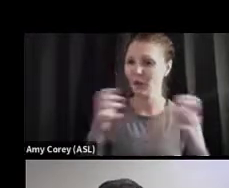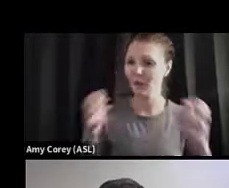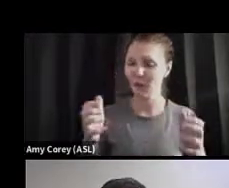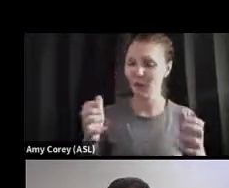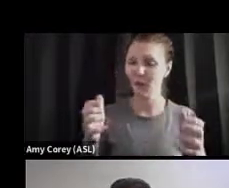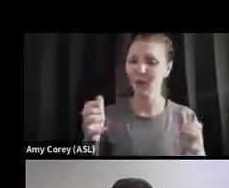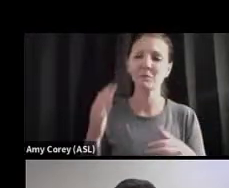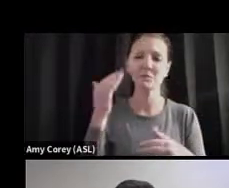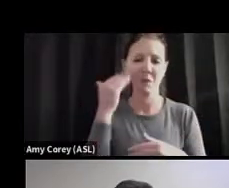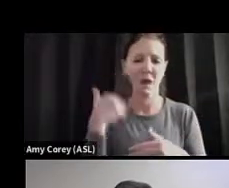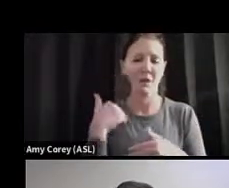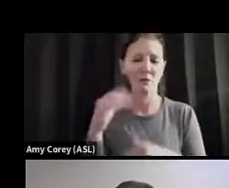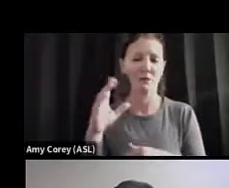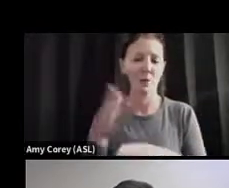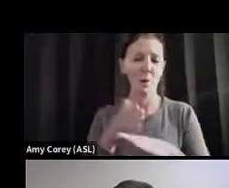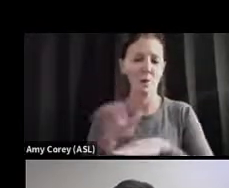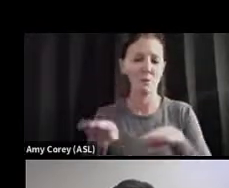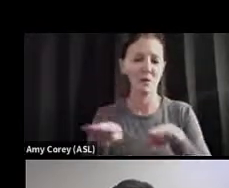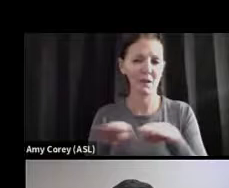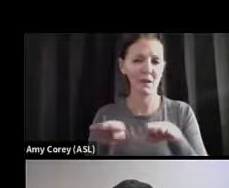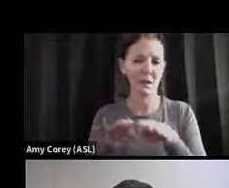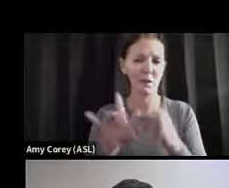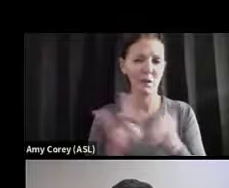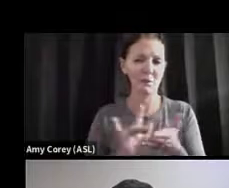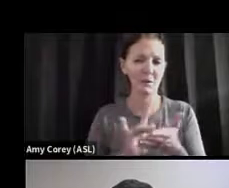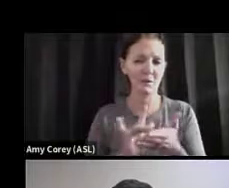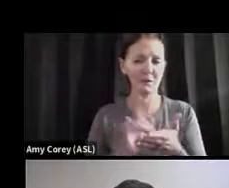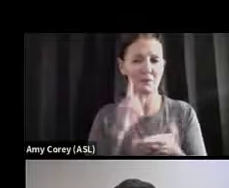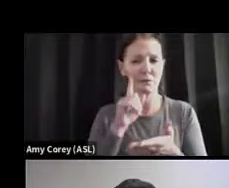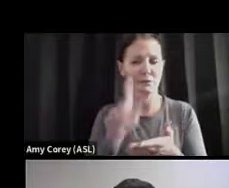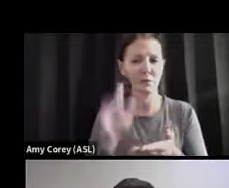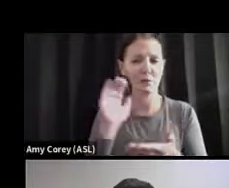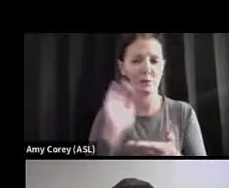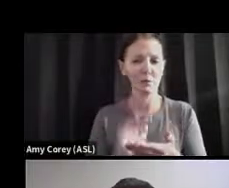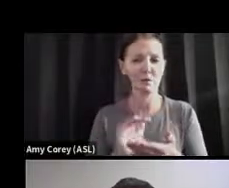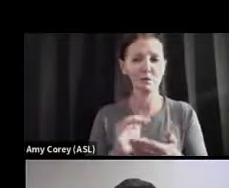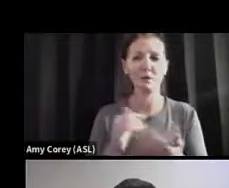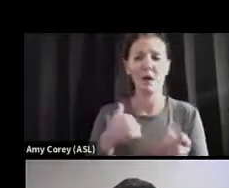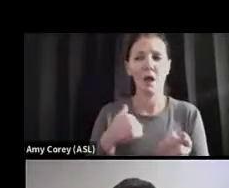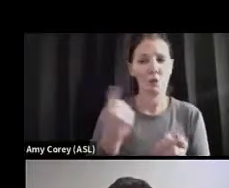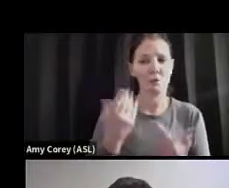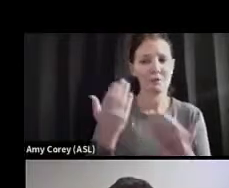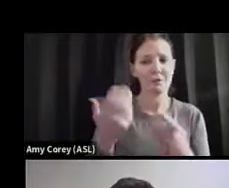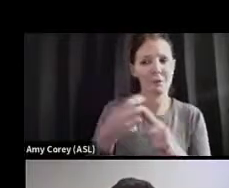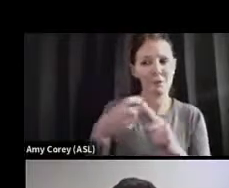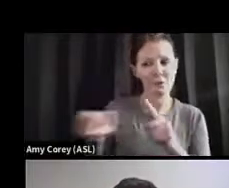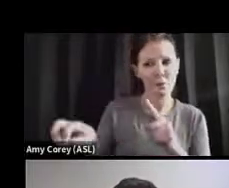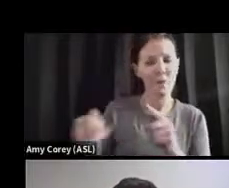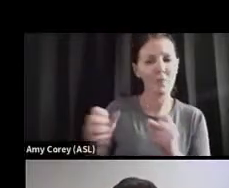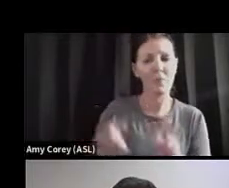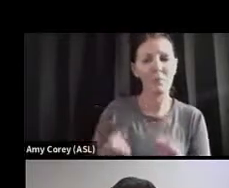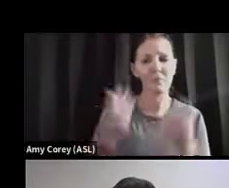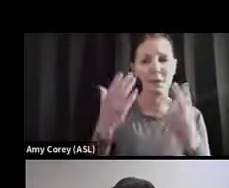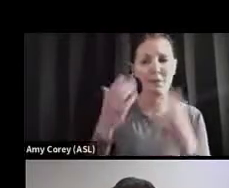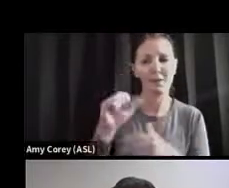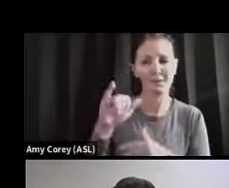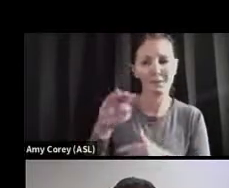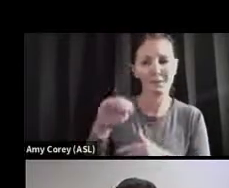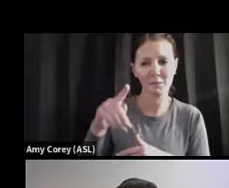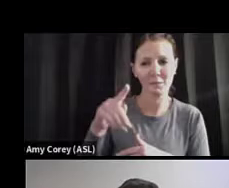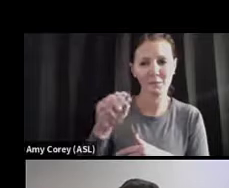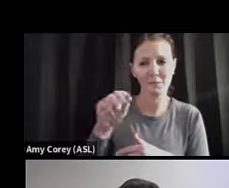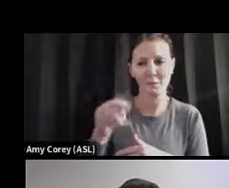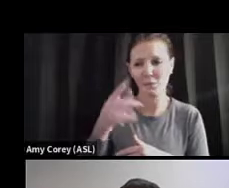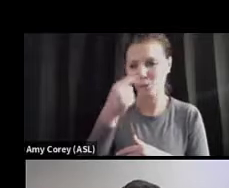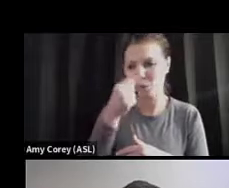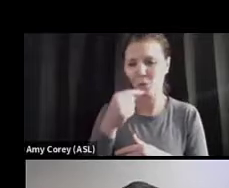symptom relief. And as a good pediatrician, I'll always say don't try and stay away from the multi-symptom cold relief just because there's a lot of stuff in